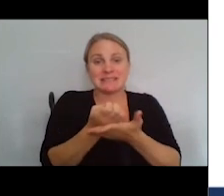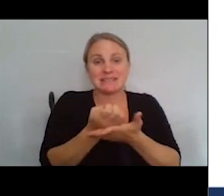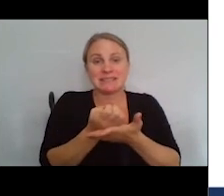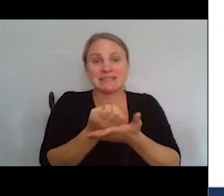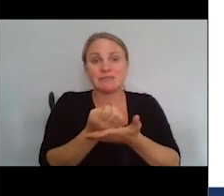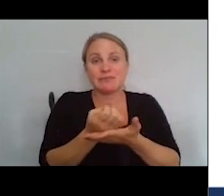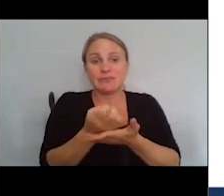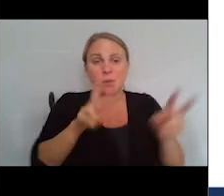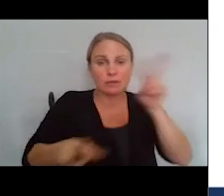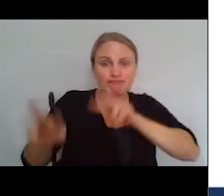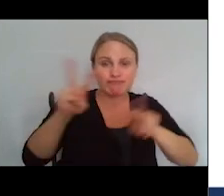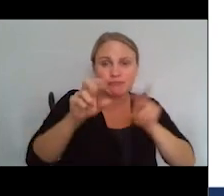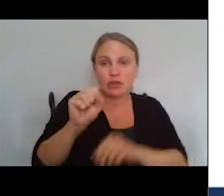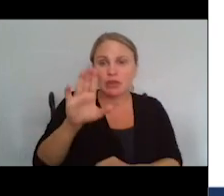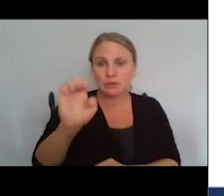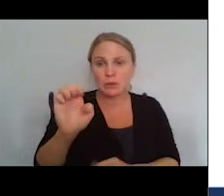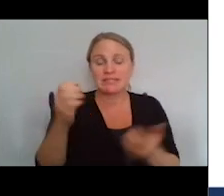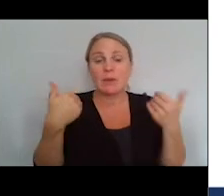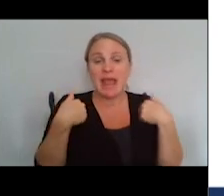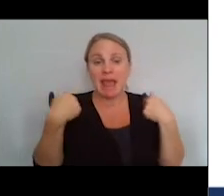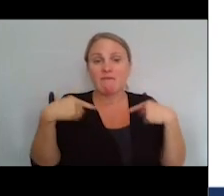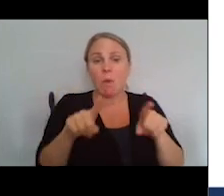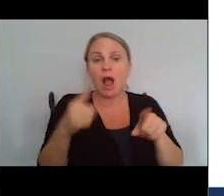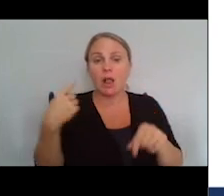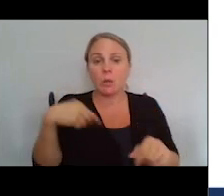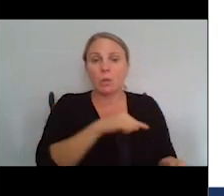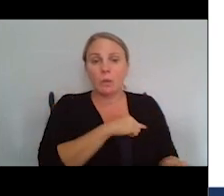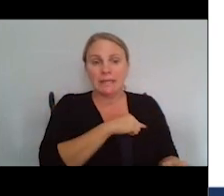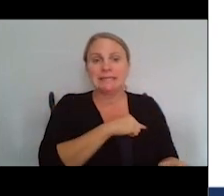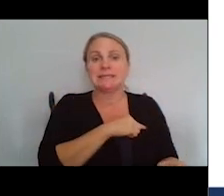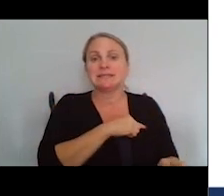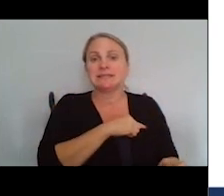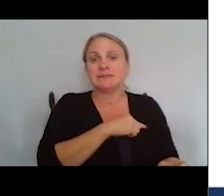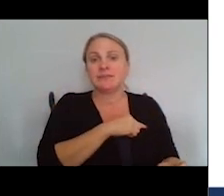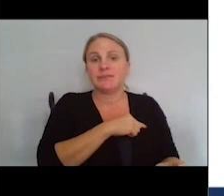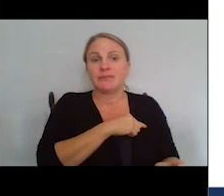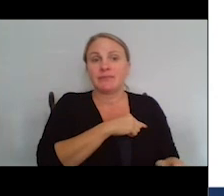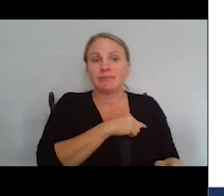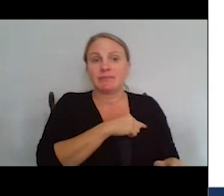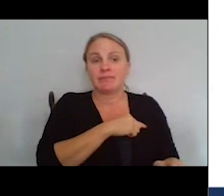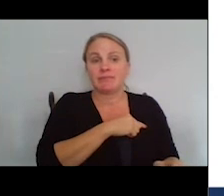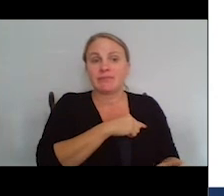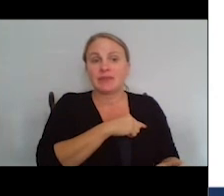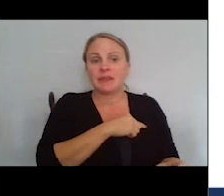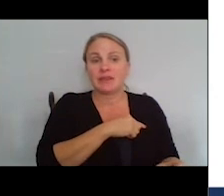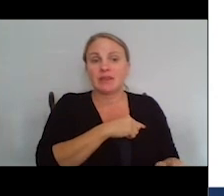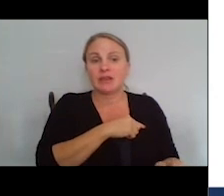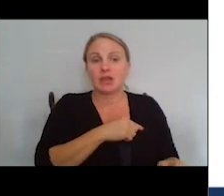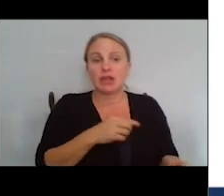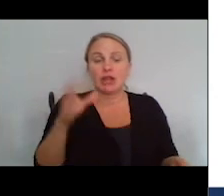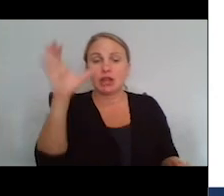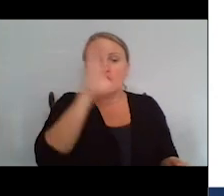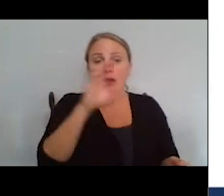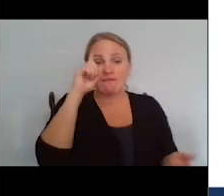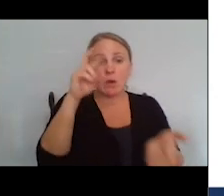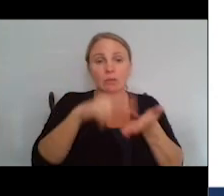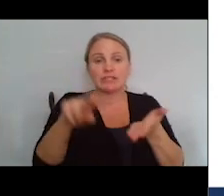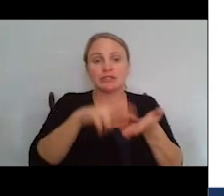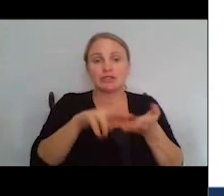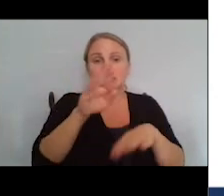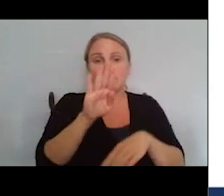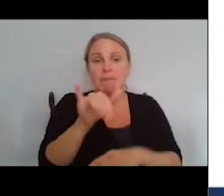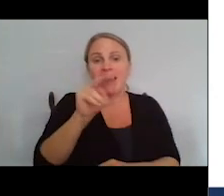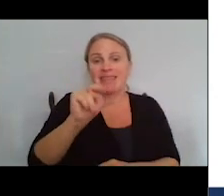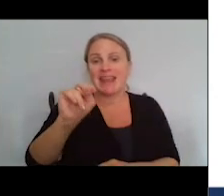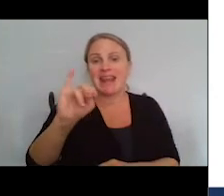we have, again, while we anticipate greatly the tremendous gold standard research being done by the NIH as